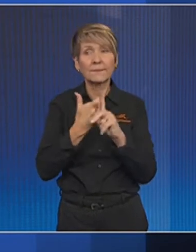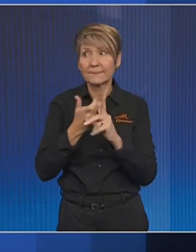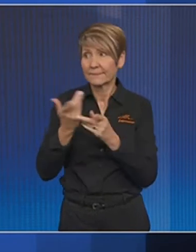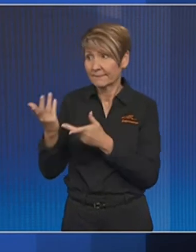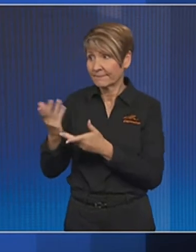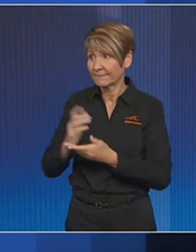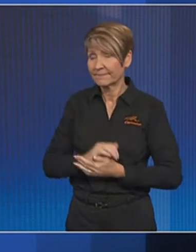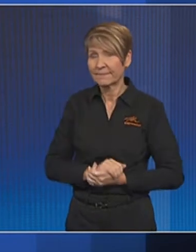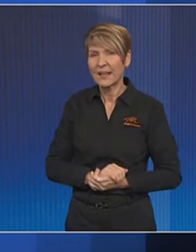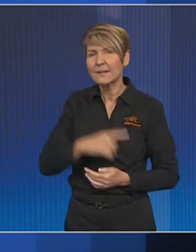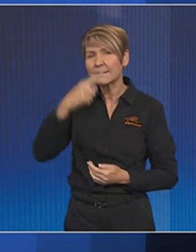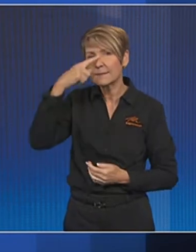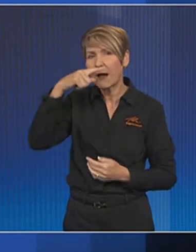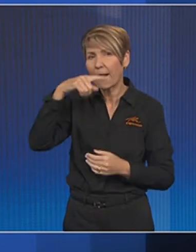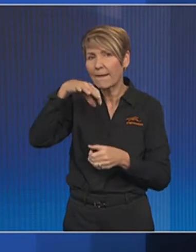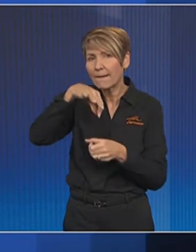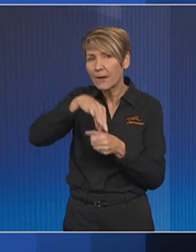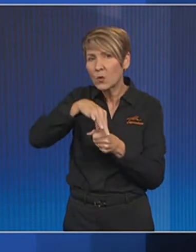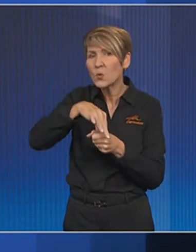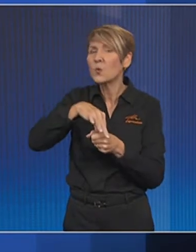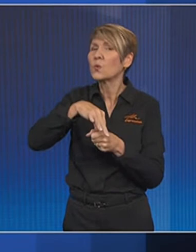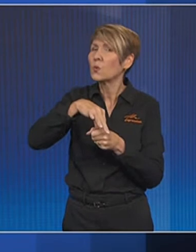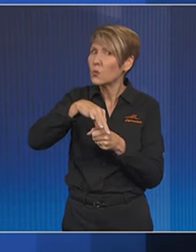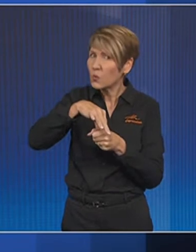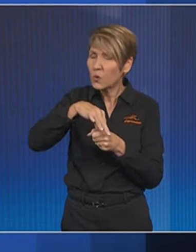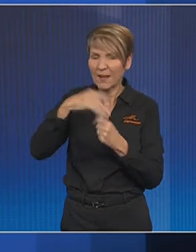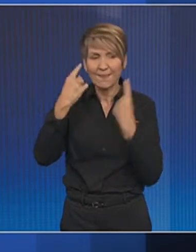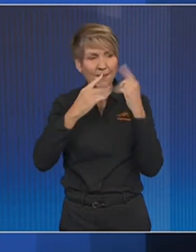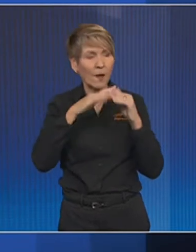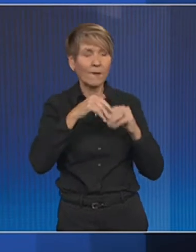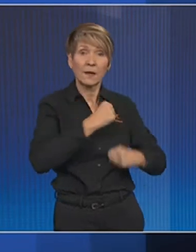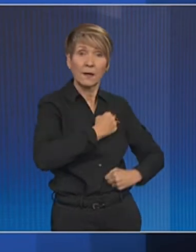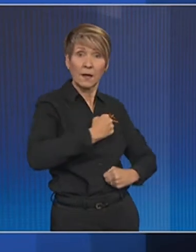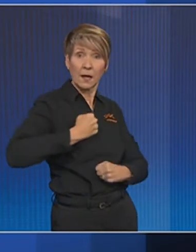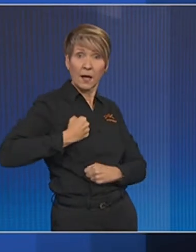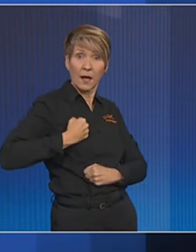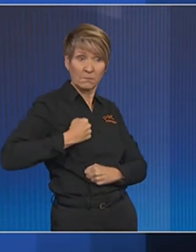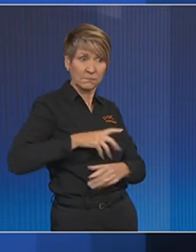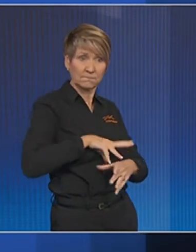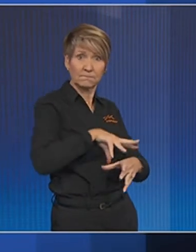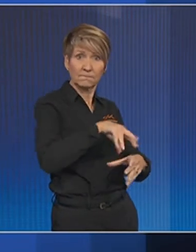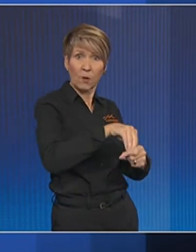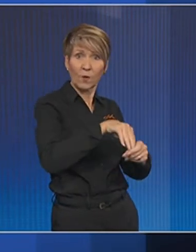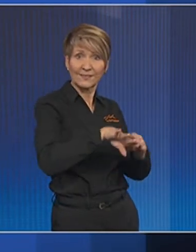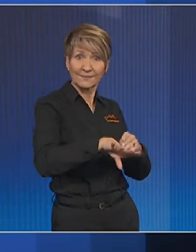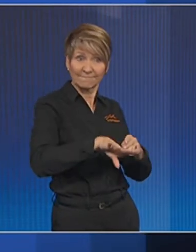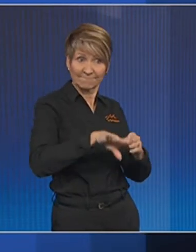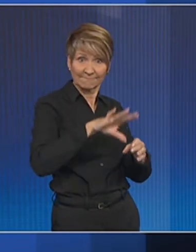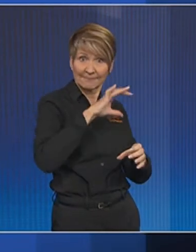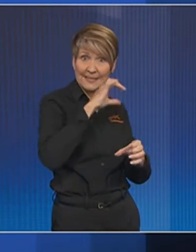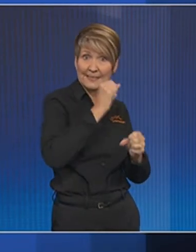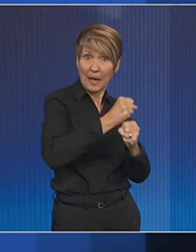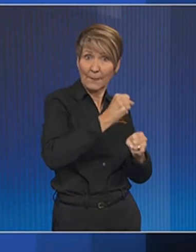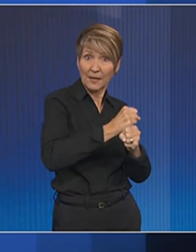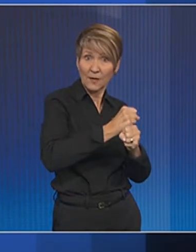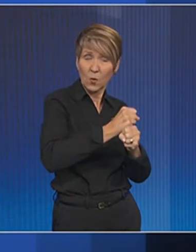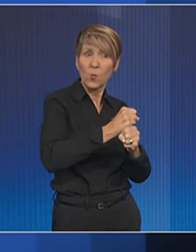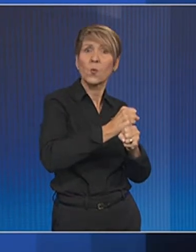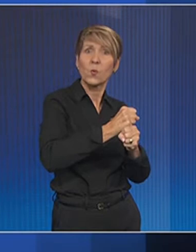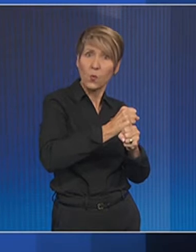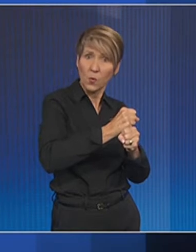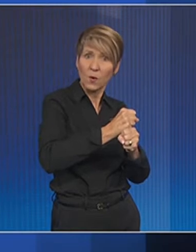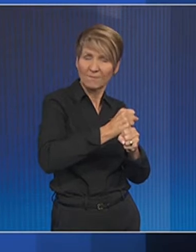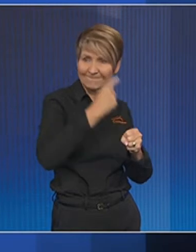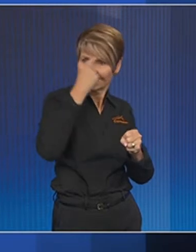election is shaping up to be a referendum on the role of the military in politics, and a choice between the conservative establishment, the